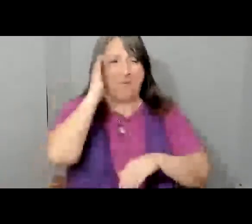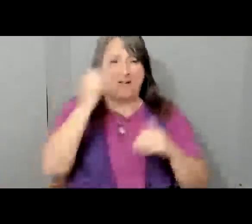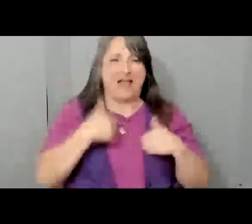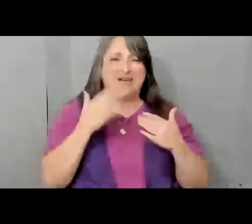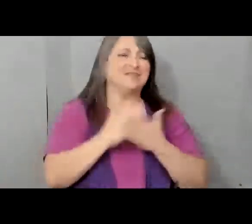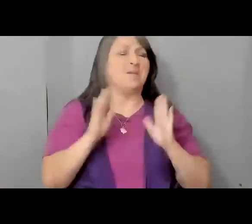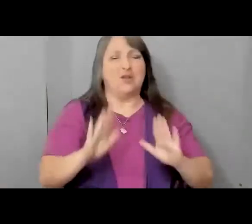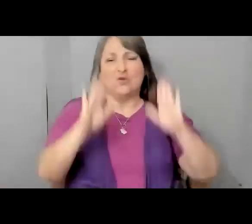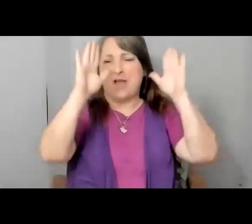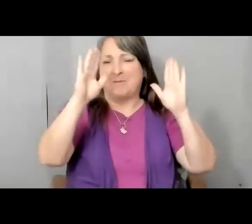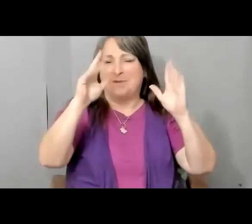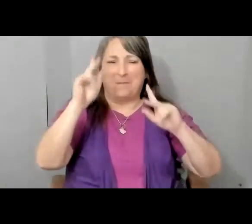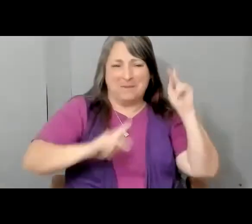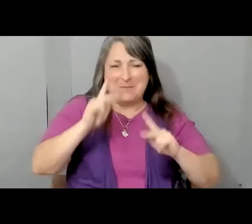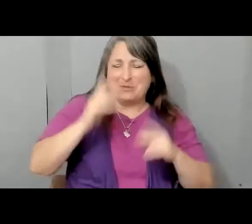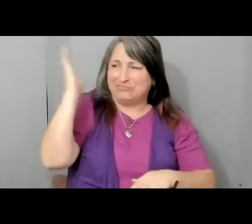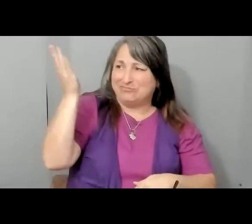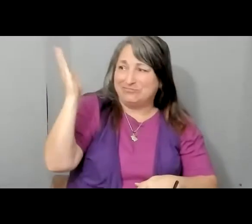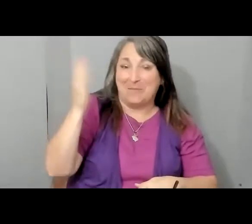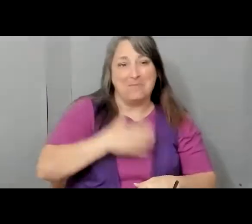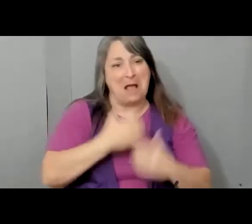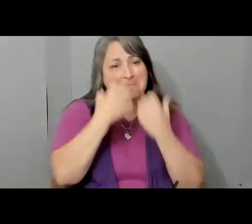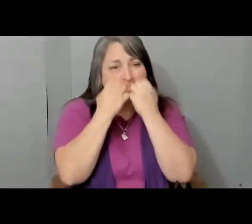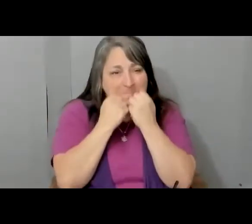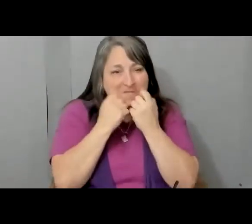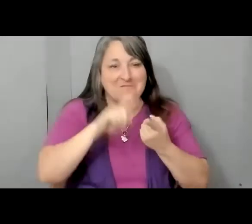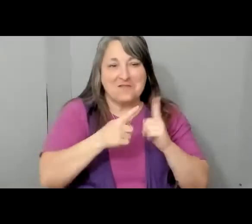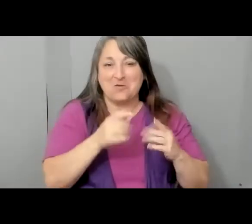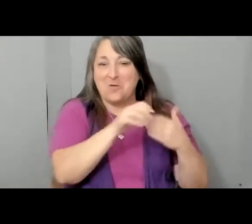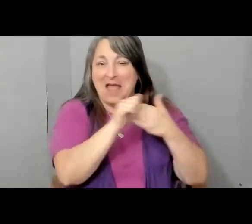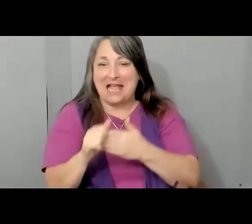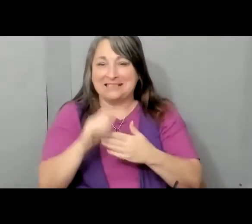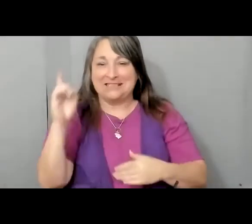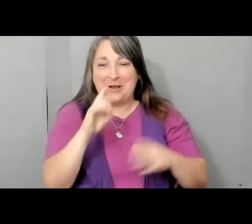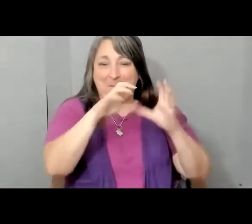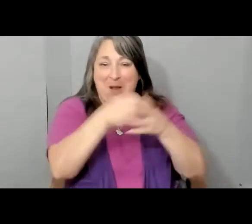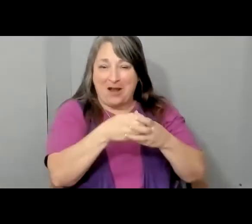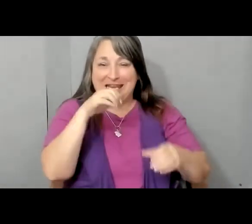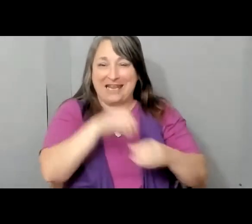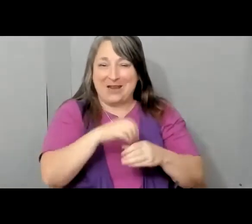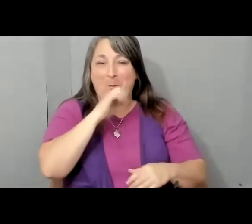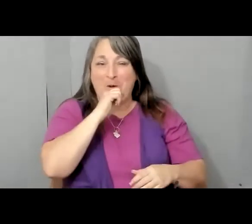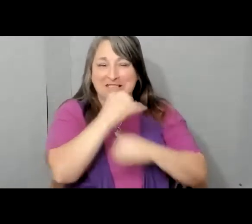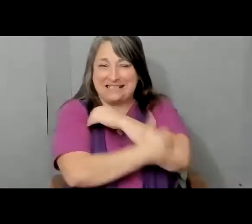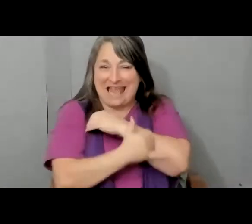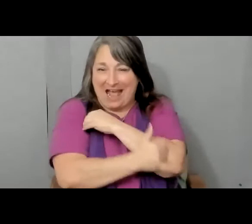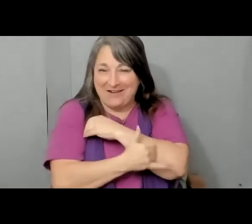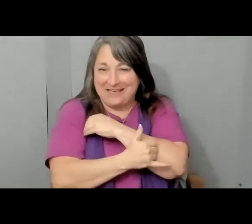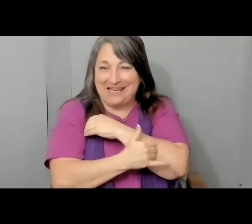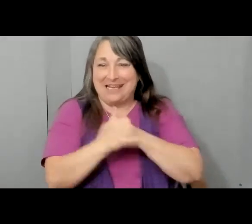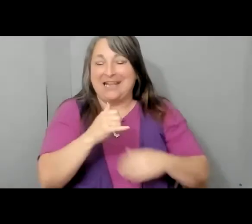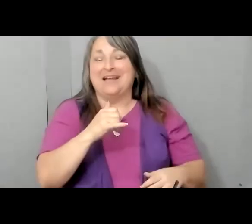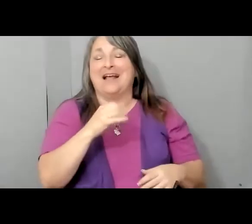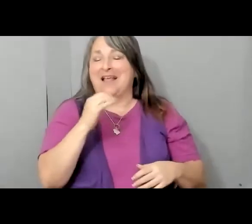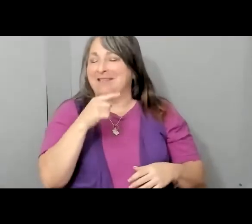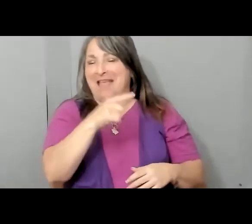friend who heads the Democratic Party in Orange County, Ada Priseño, who is a Jane of so